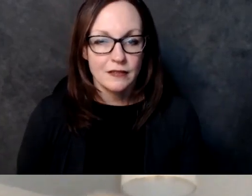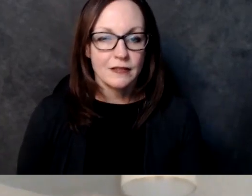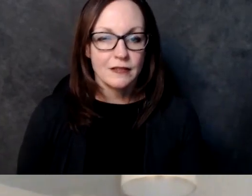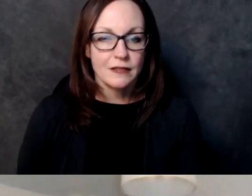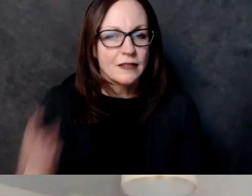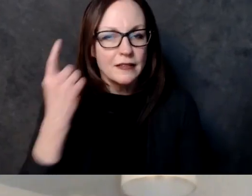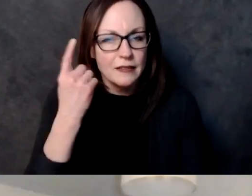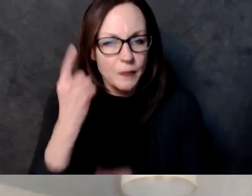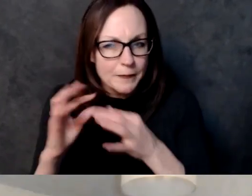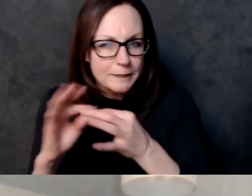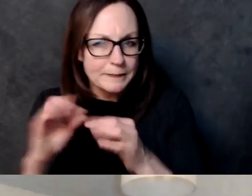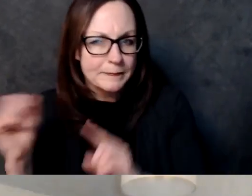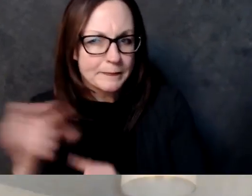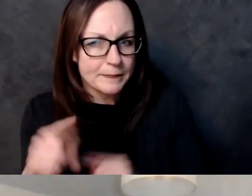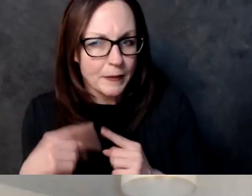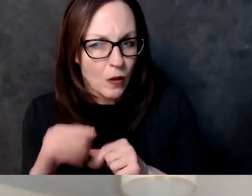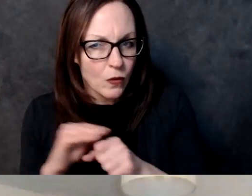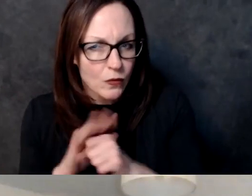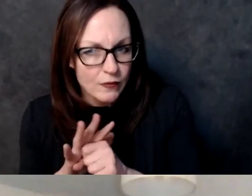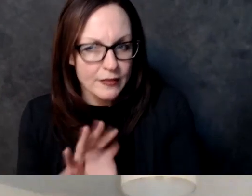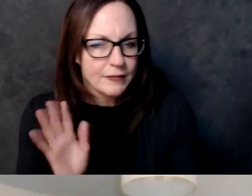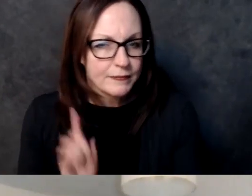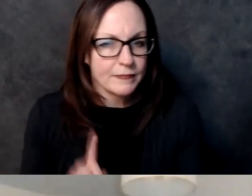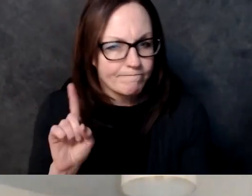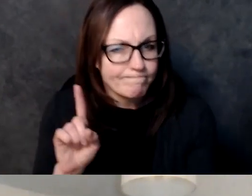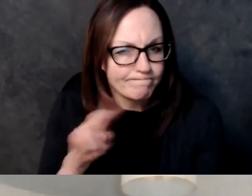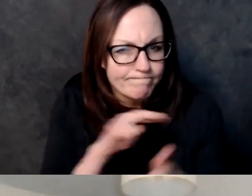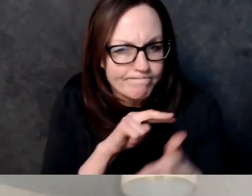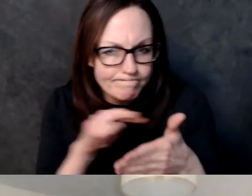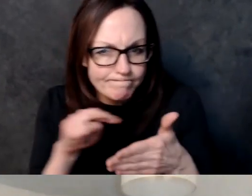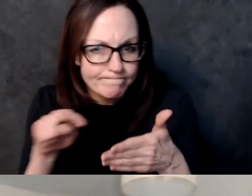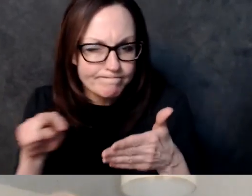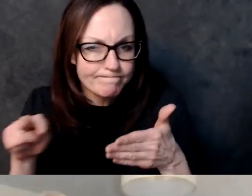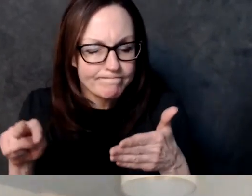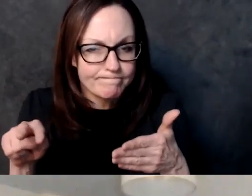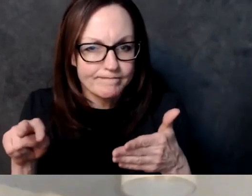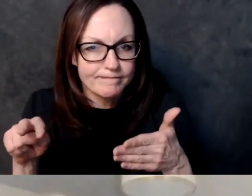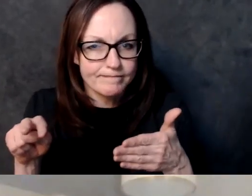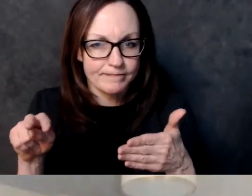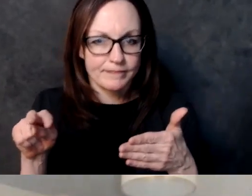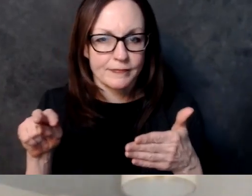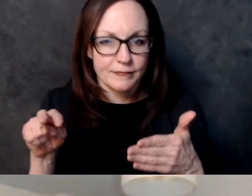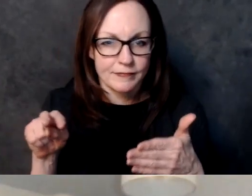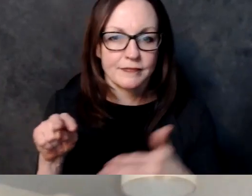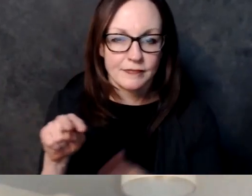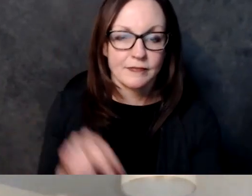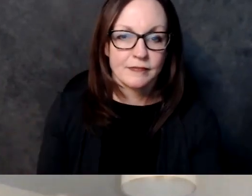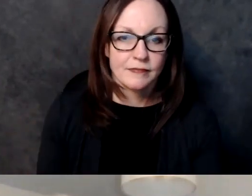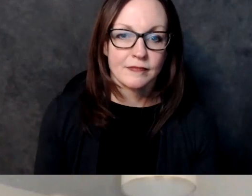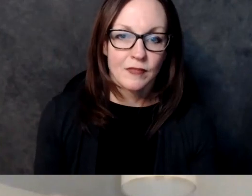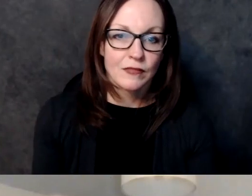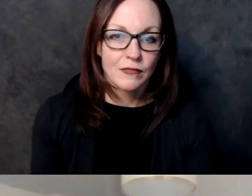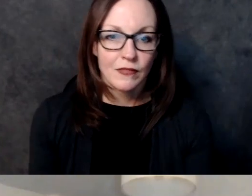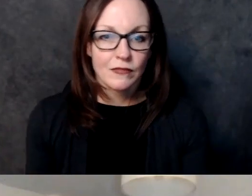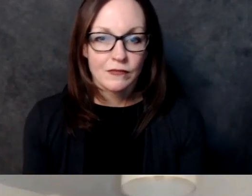thinking regarding them well um covid is the number one killer of cops by far this year